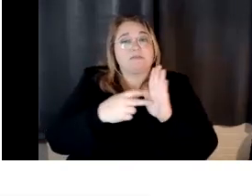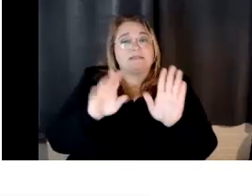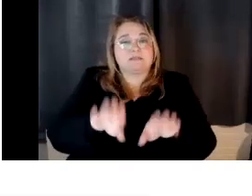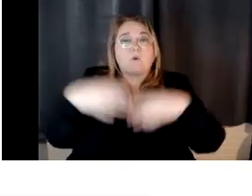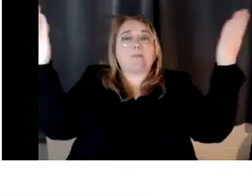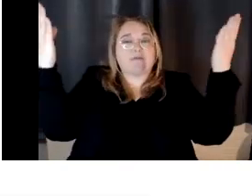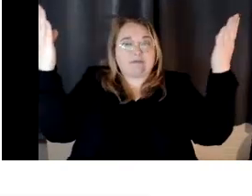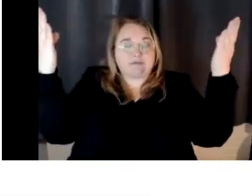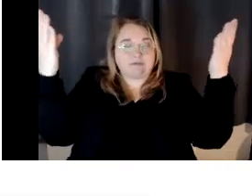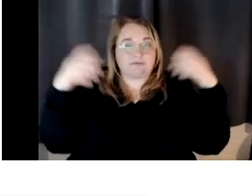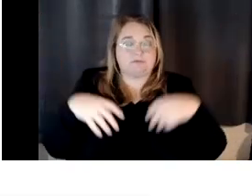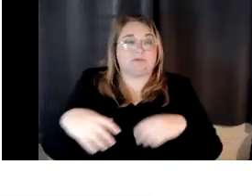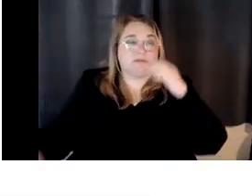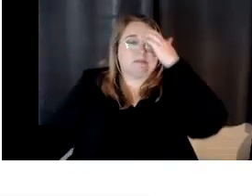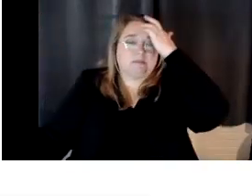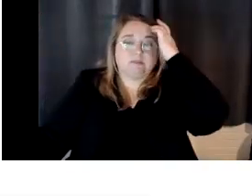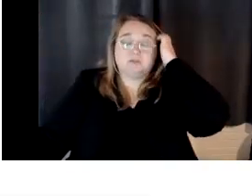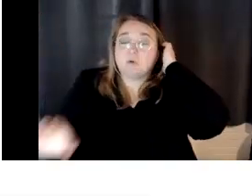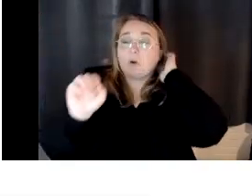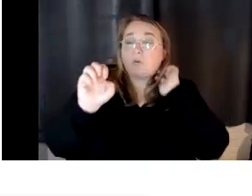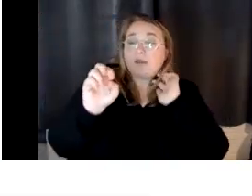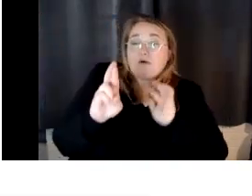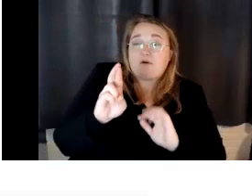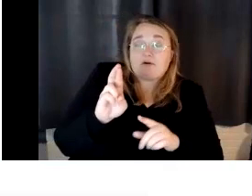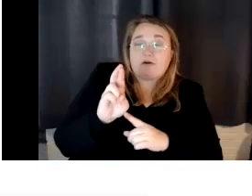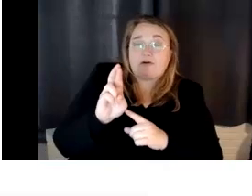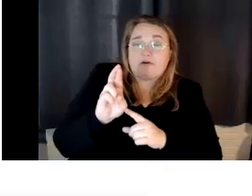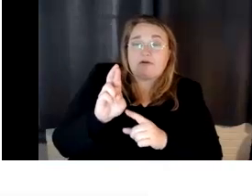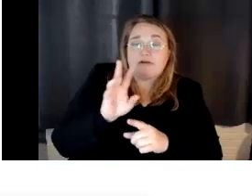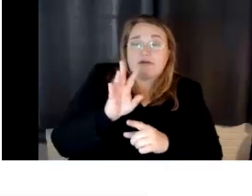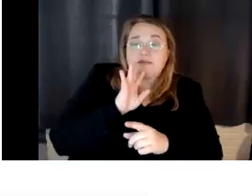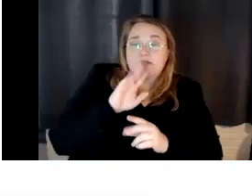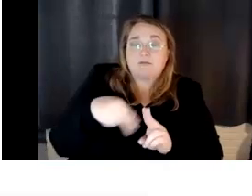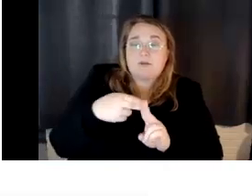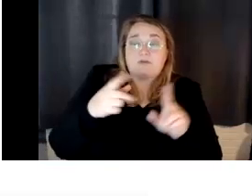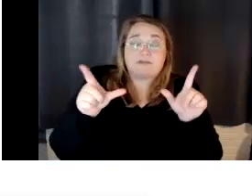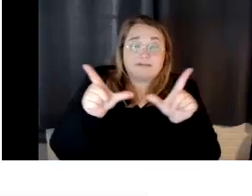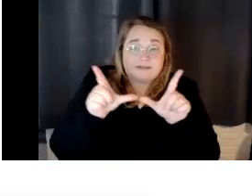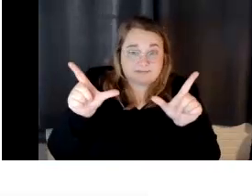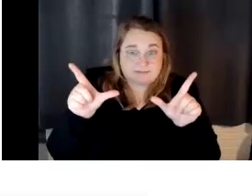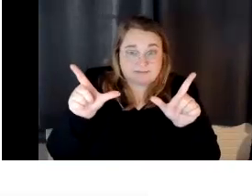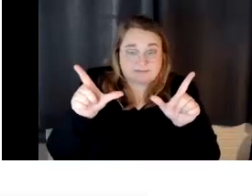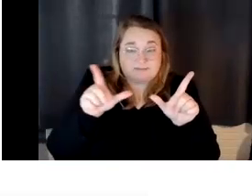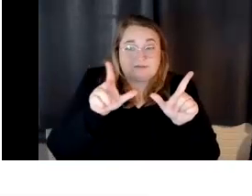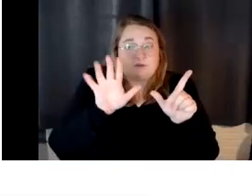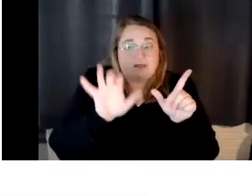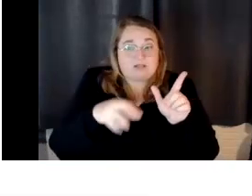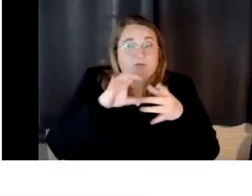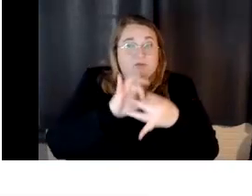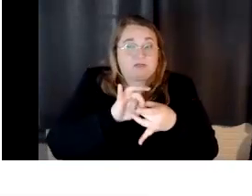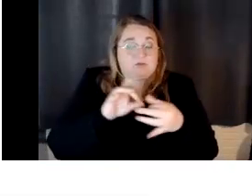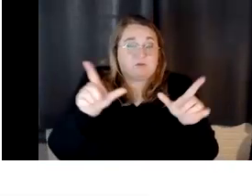OER has, is talking about the, um, license that refers to license. Um,